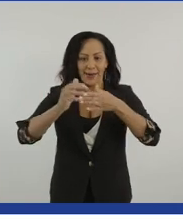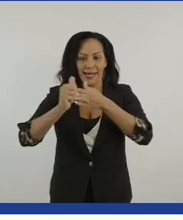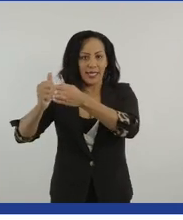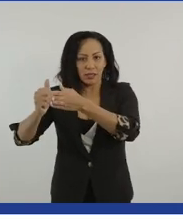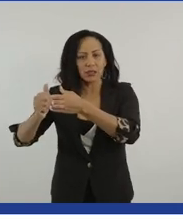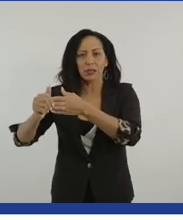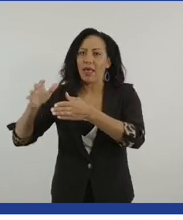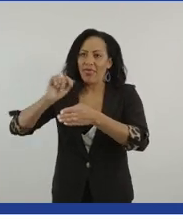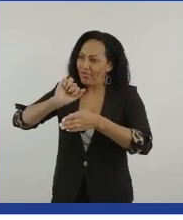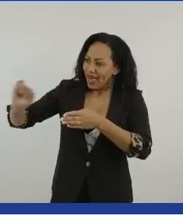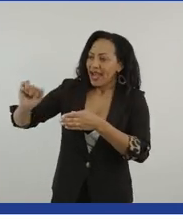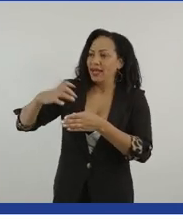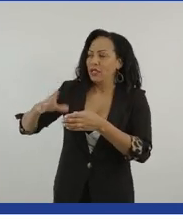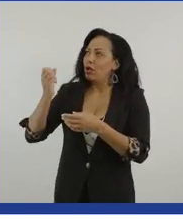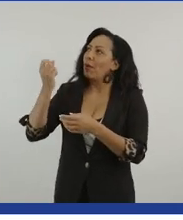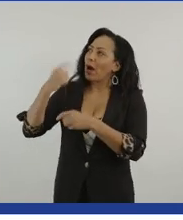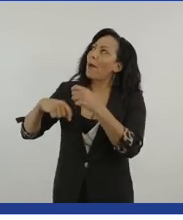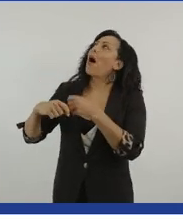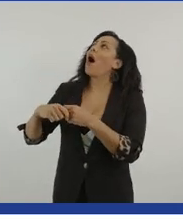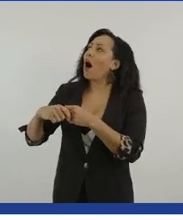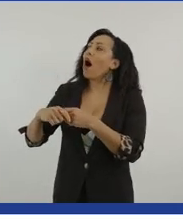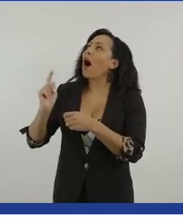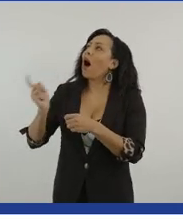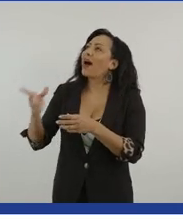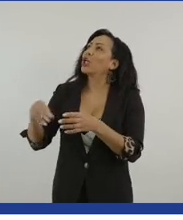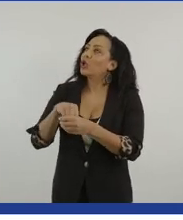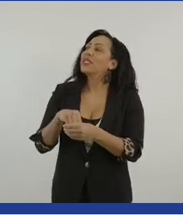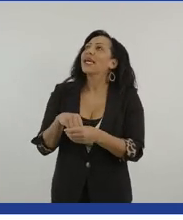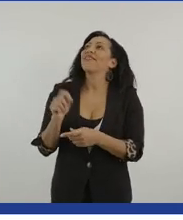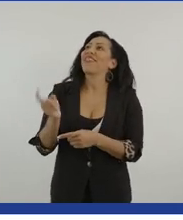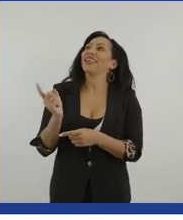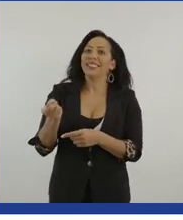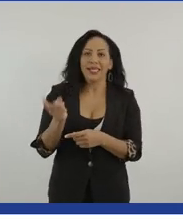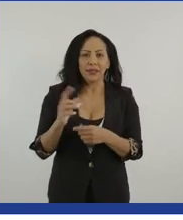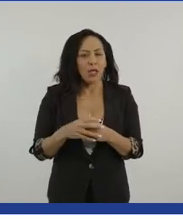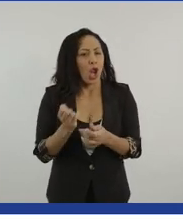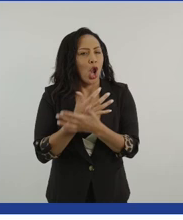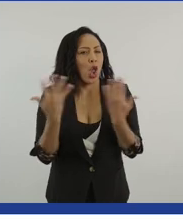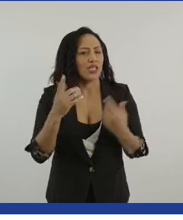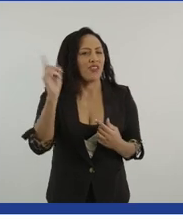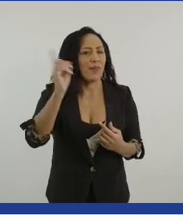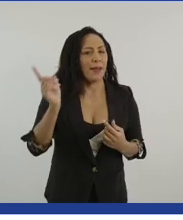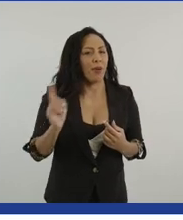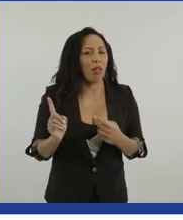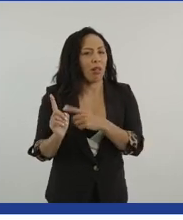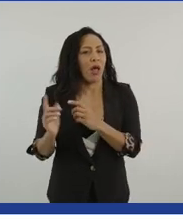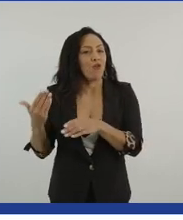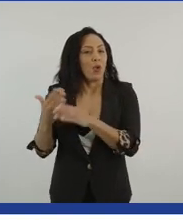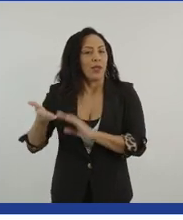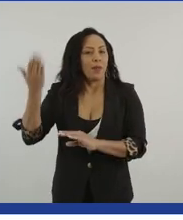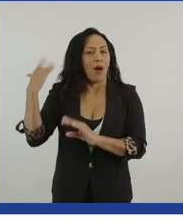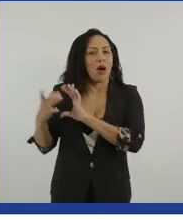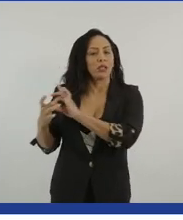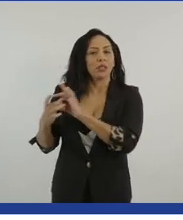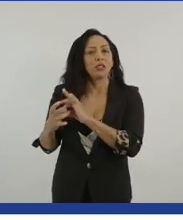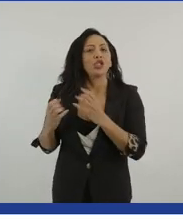inclusive. I remember a lot of, a lot of people that have worked with me in the past, whether it's strength and conditioning coaches, coaches that have worked